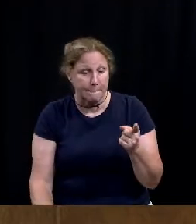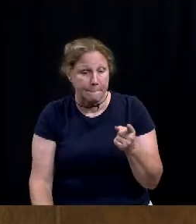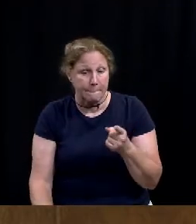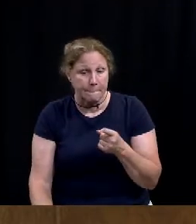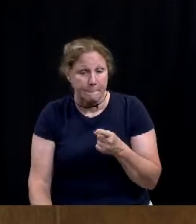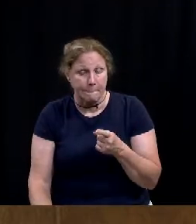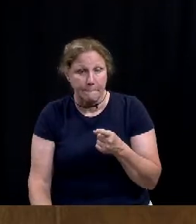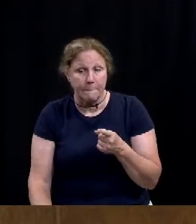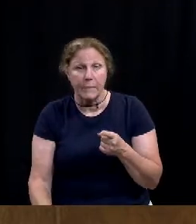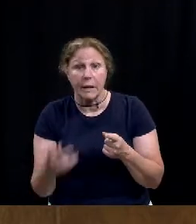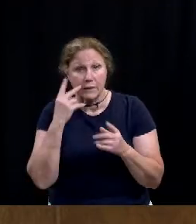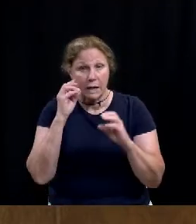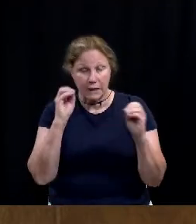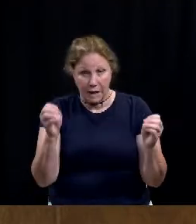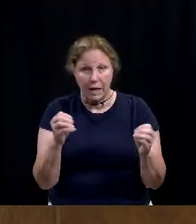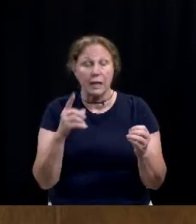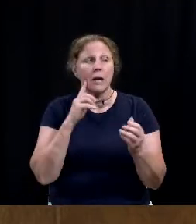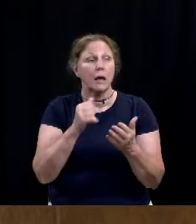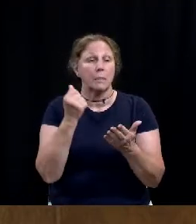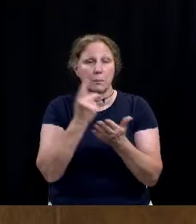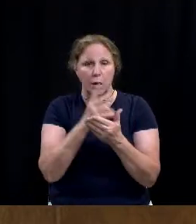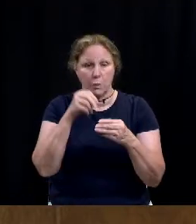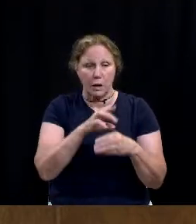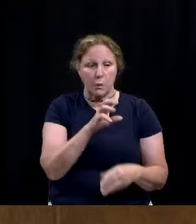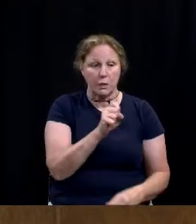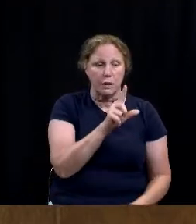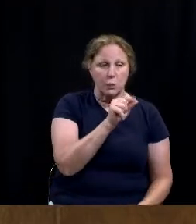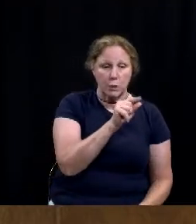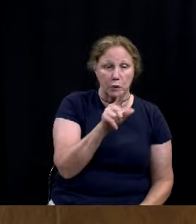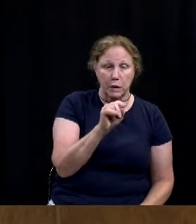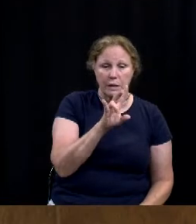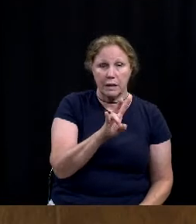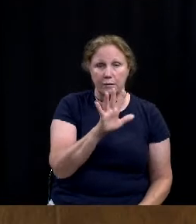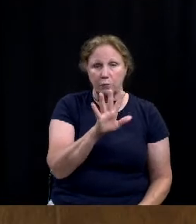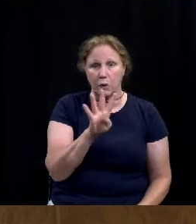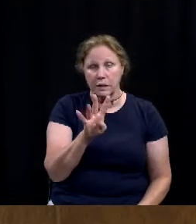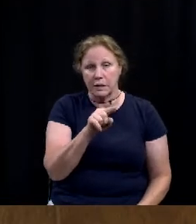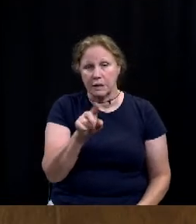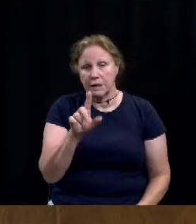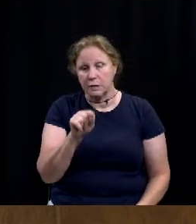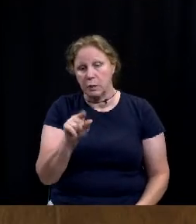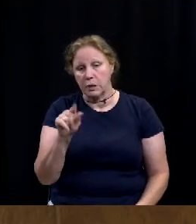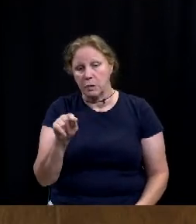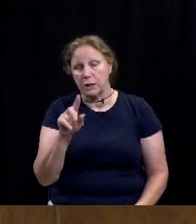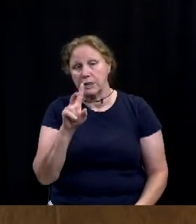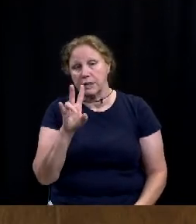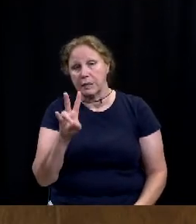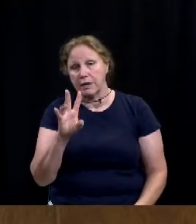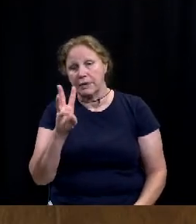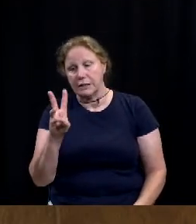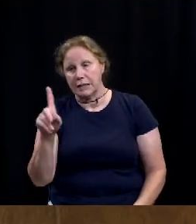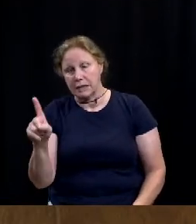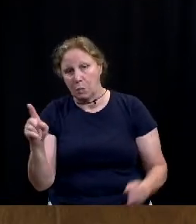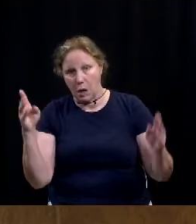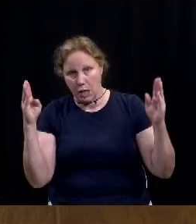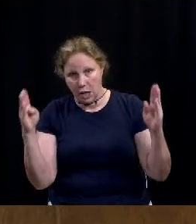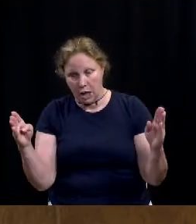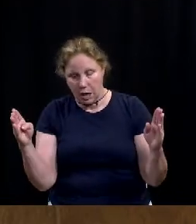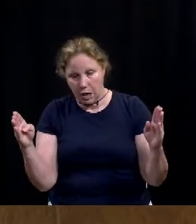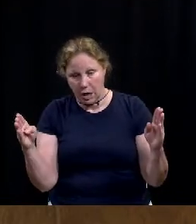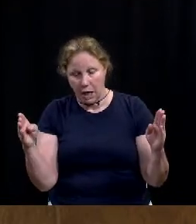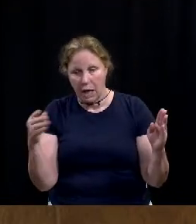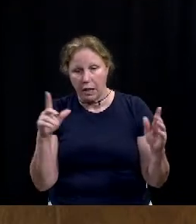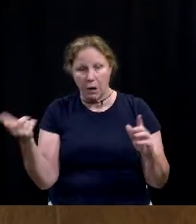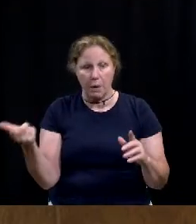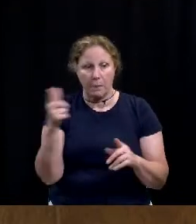All right seeing then the consent agenda will include resolutions 2020-746 through 2020-761 and I will turn